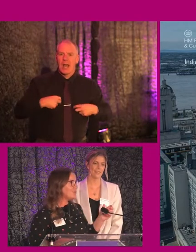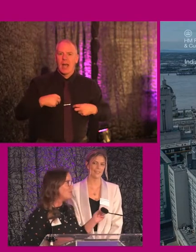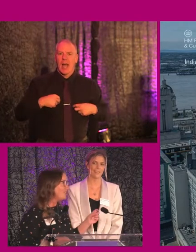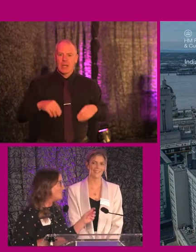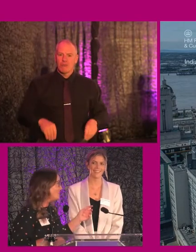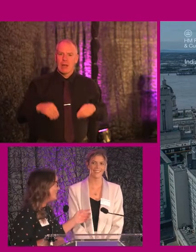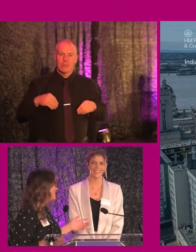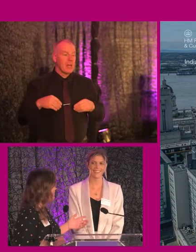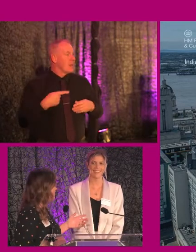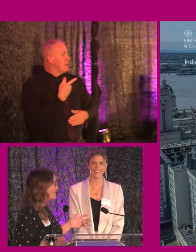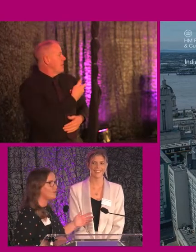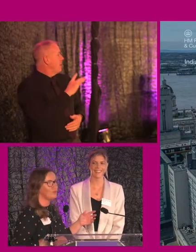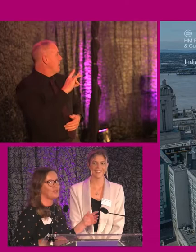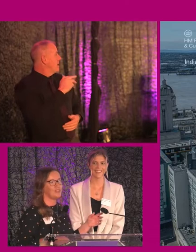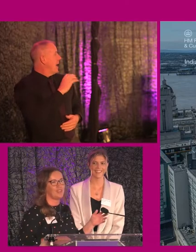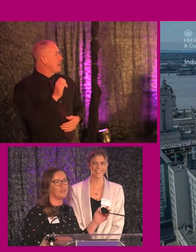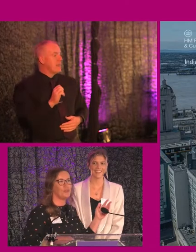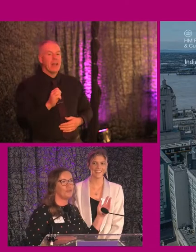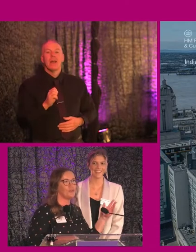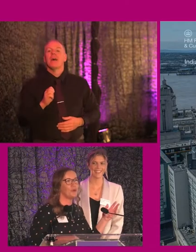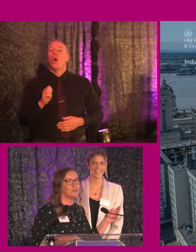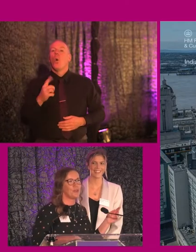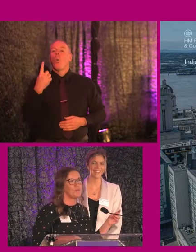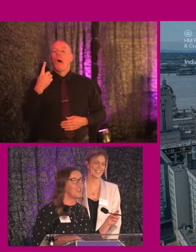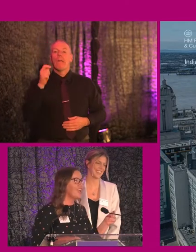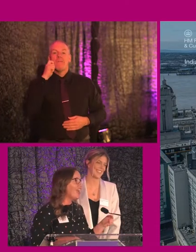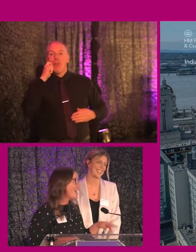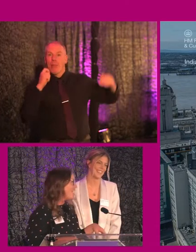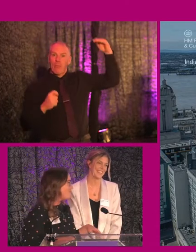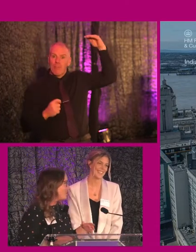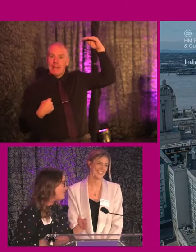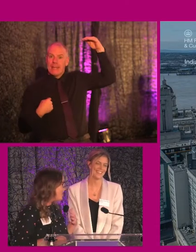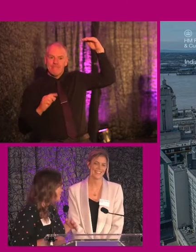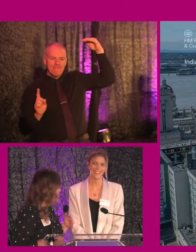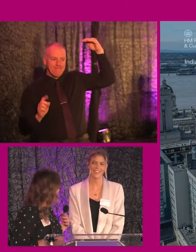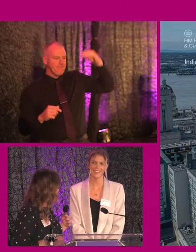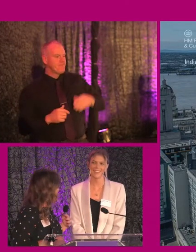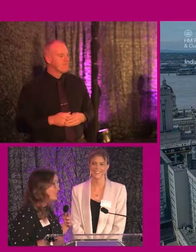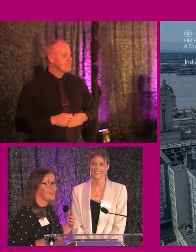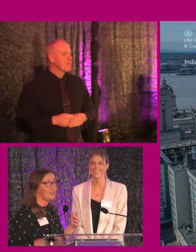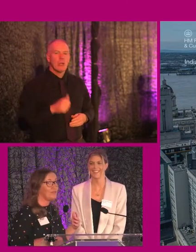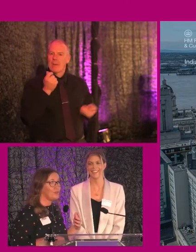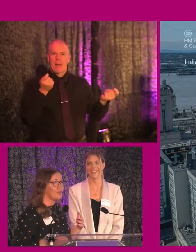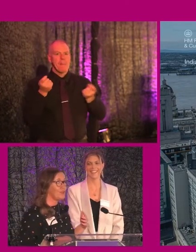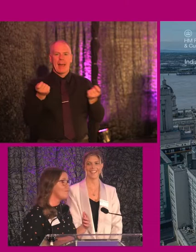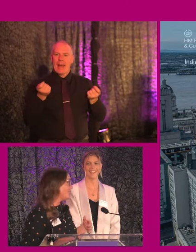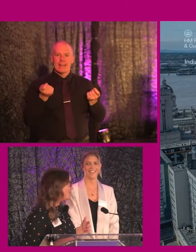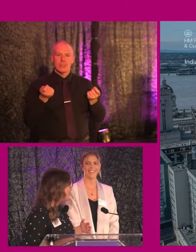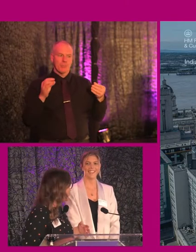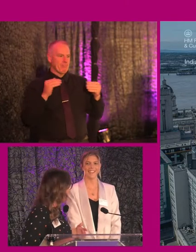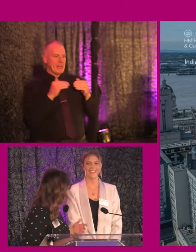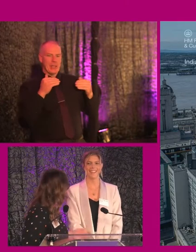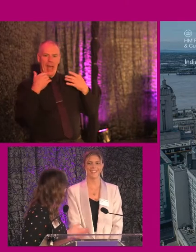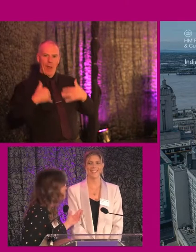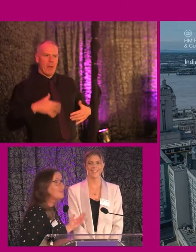standing with me is Katie, although she does stand about a foot taller than me. And we didn't plan to coordinate our outfits, but we have managed to